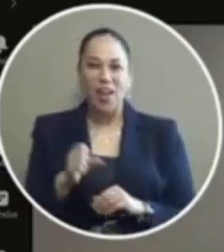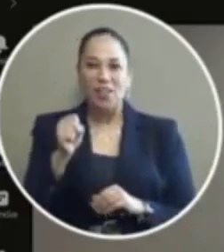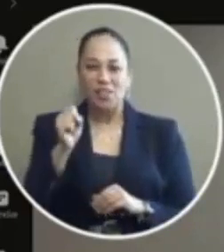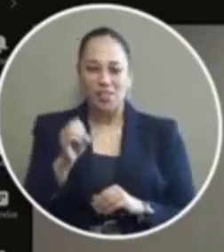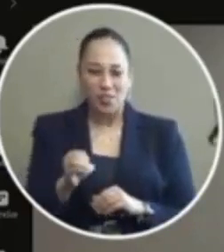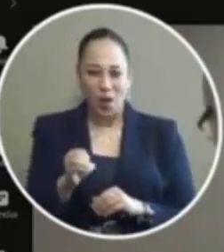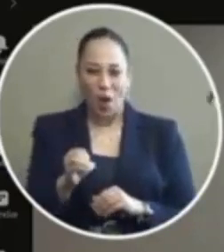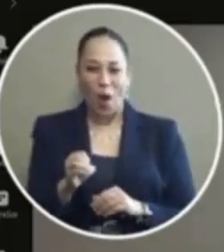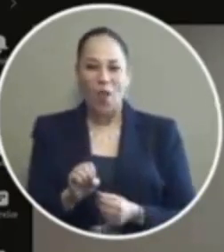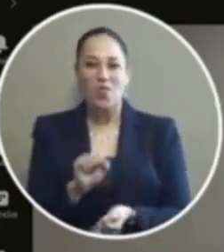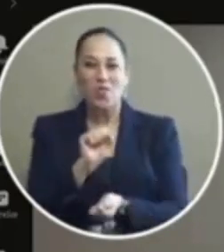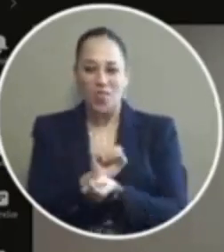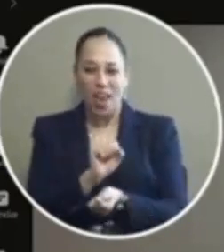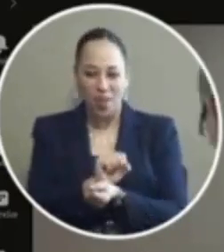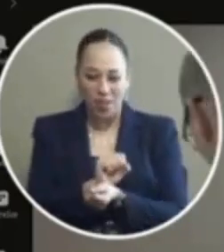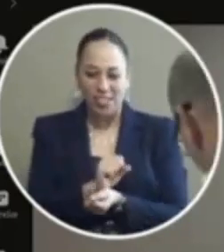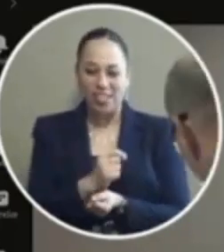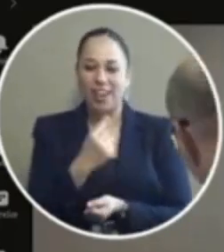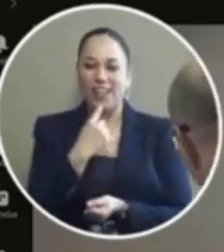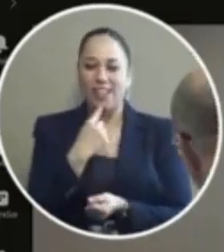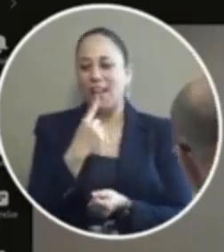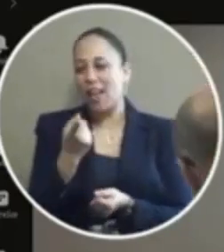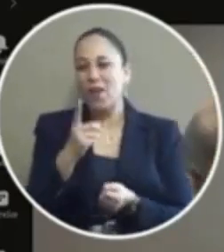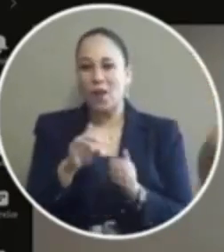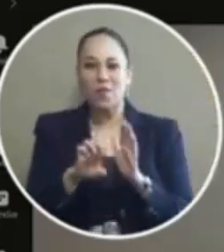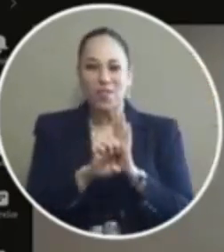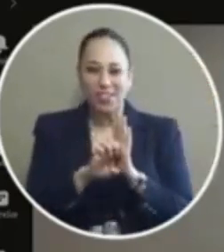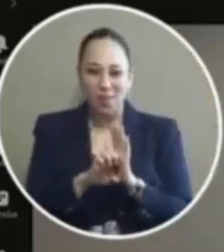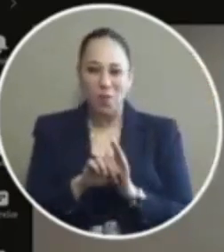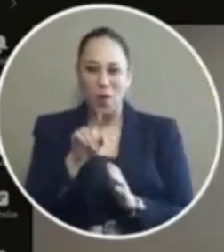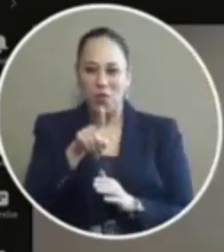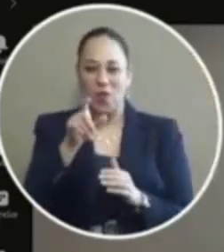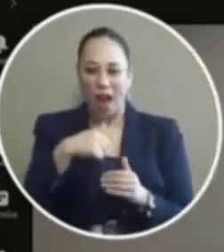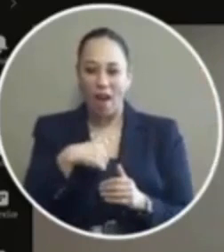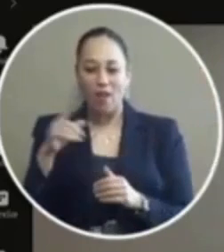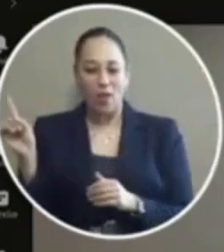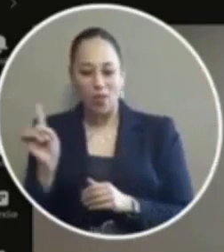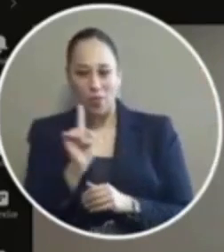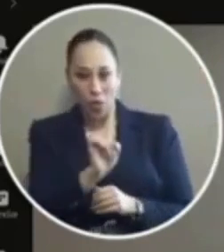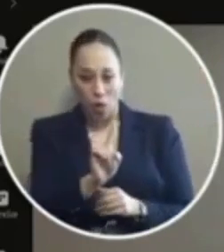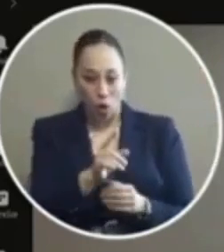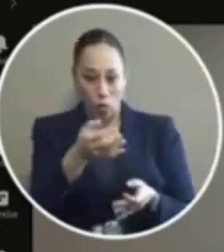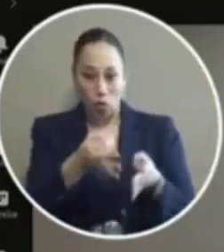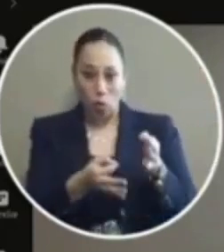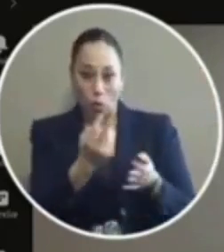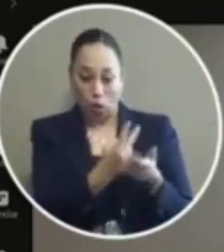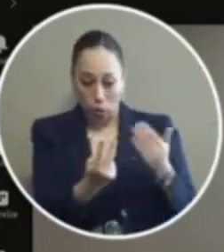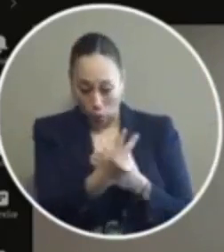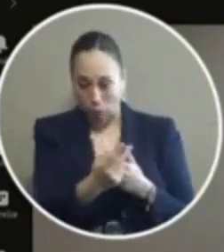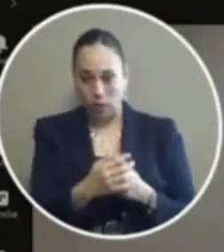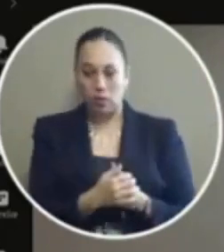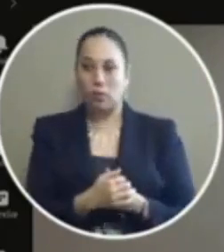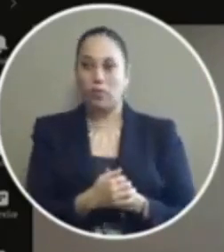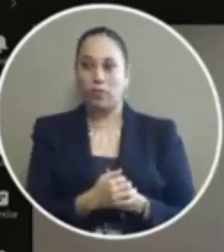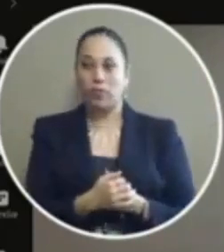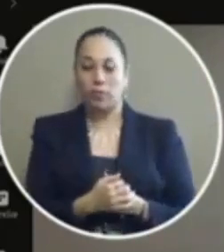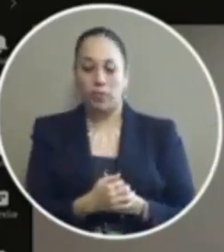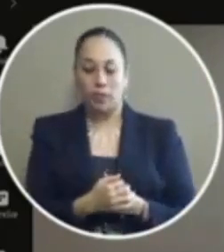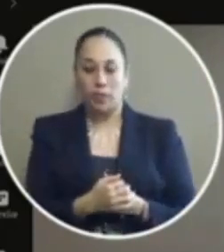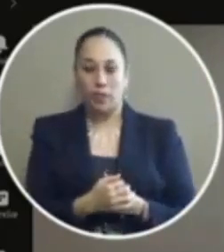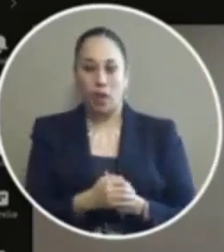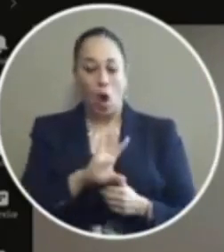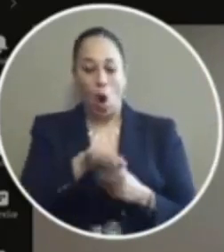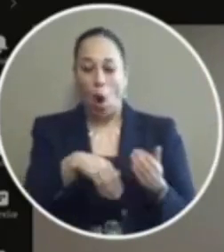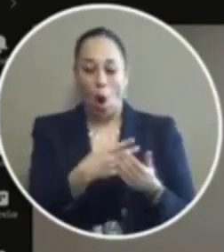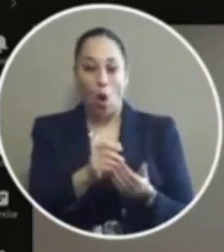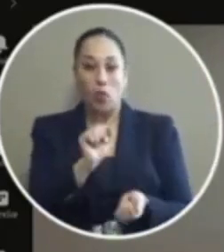the arrestee will be told let's say for example you have to appear in court in two weeks well while he all the